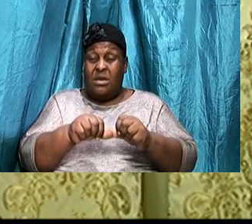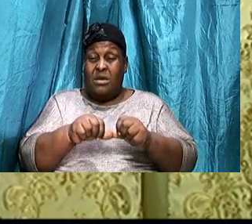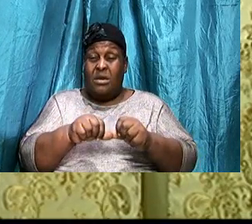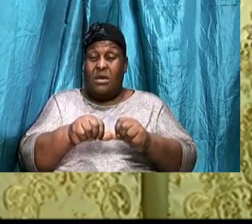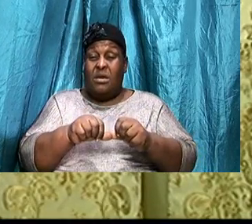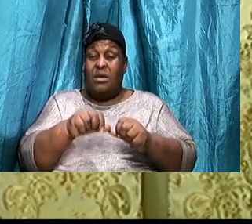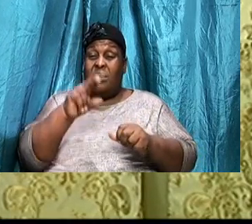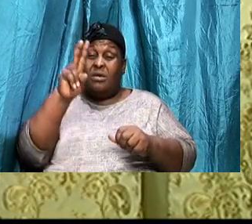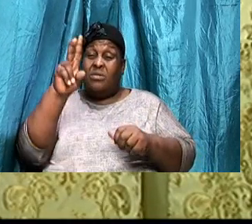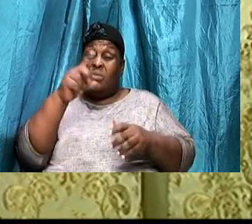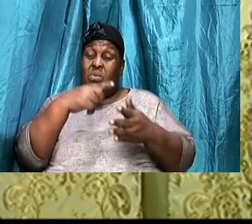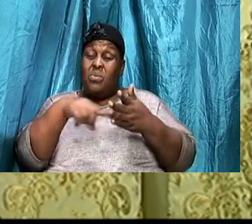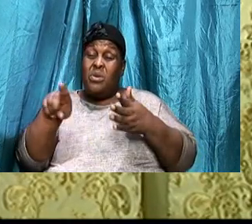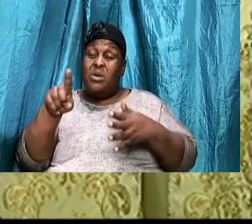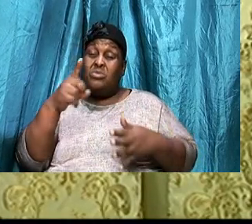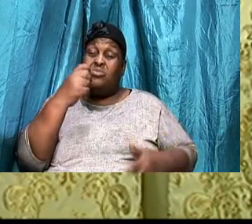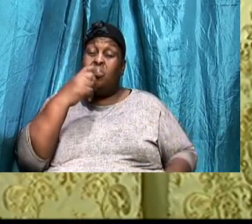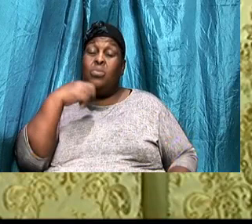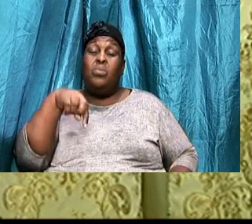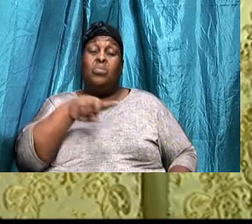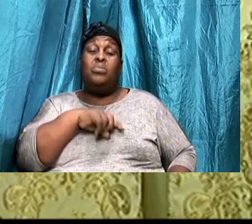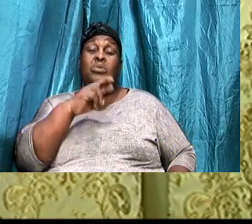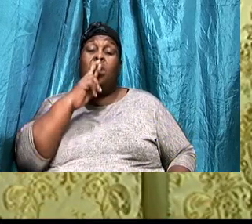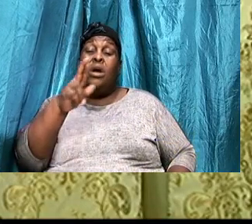we are, Because if we know, Who we are,